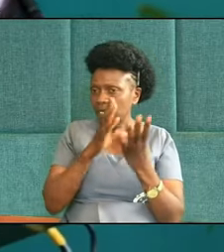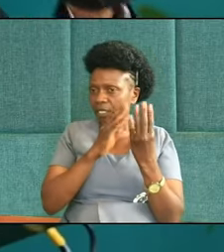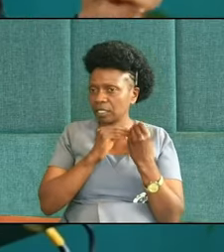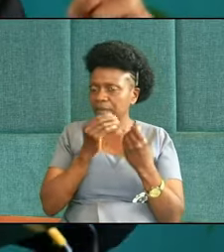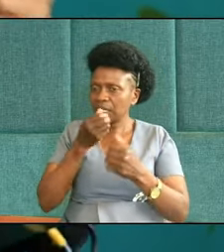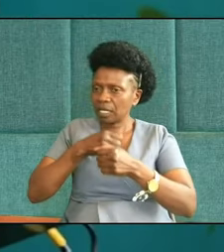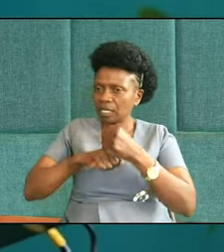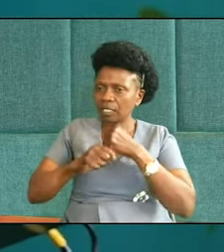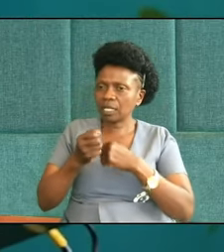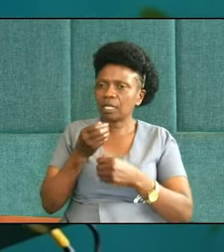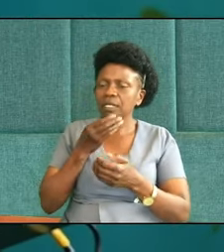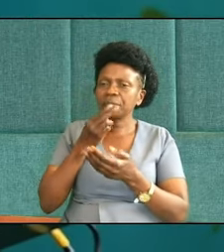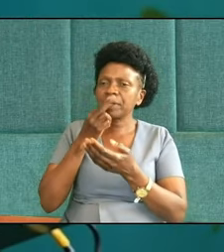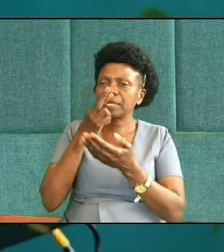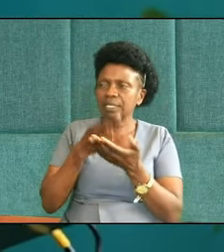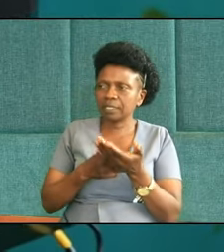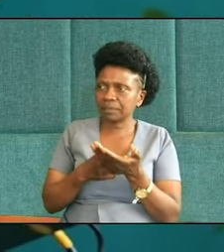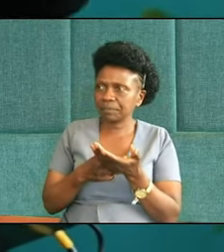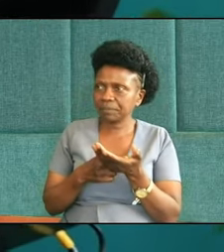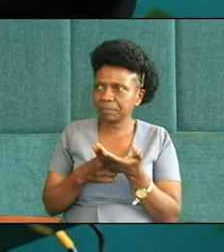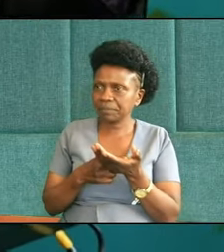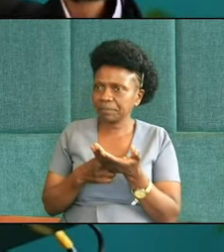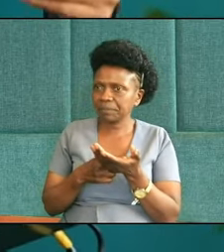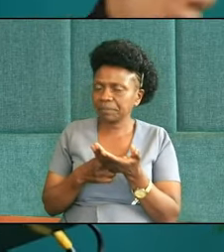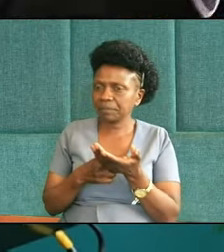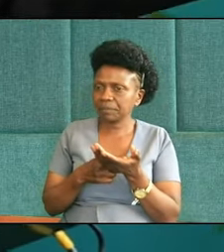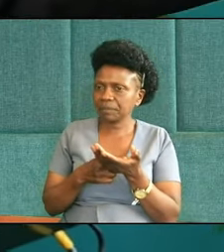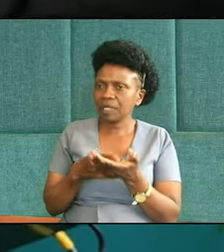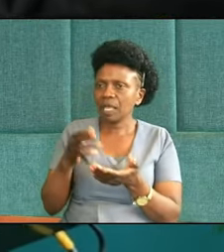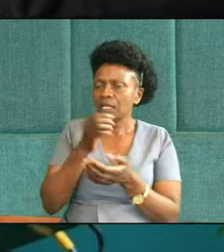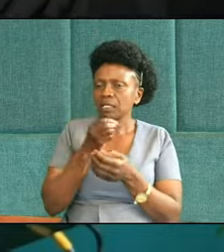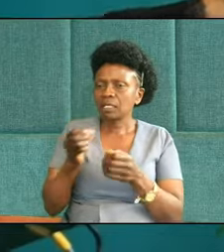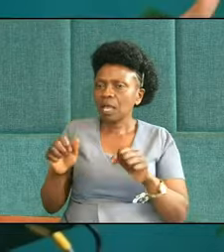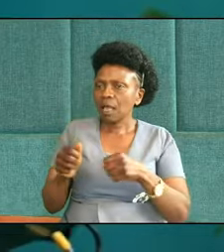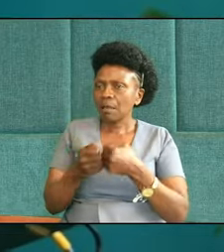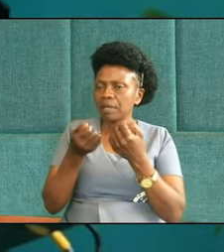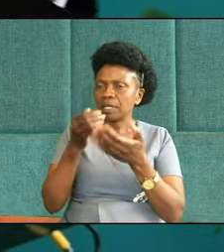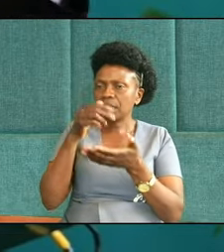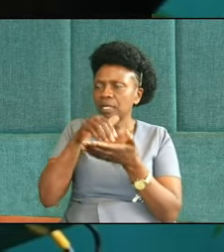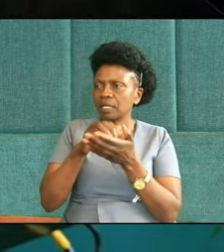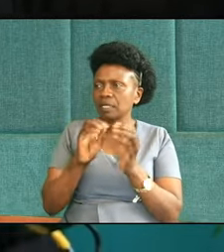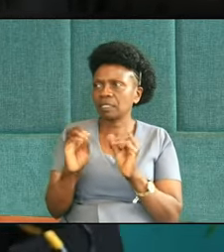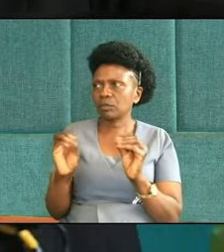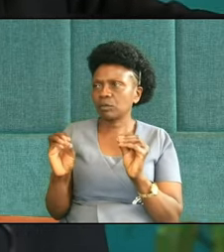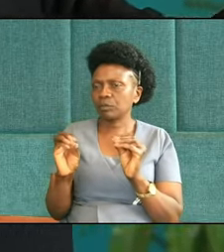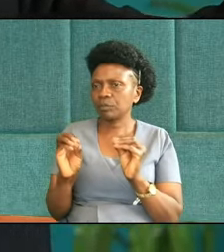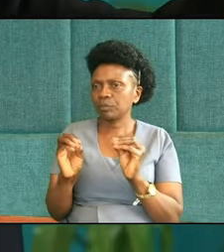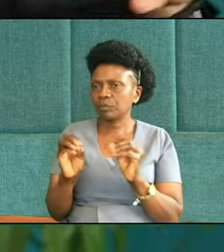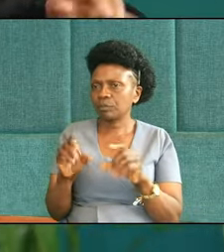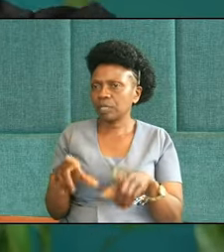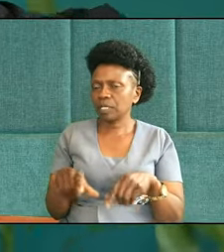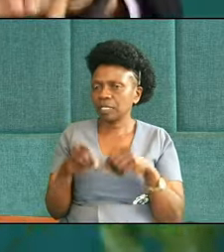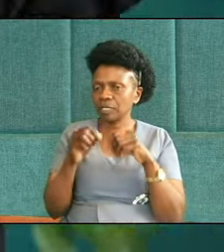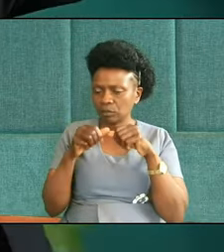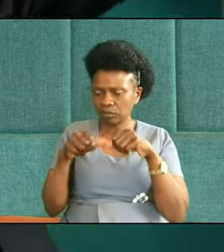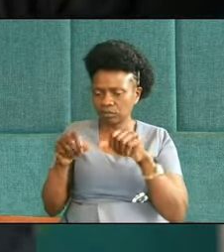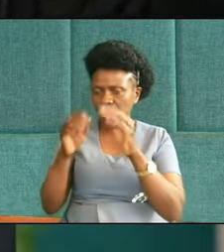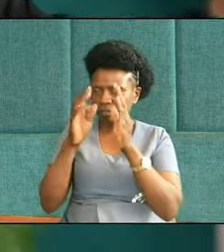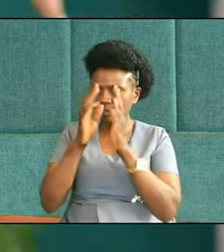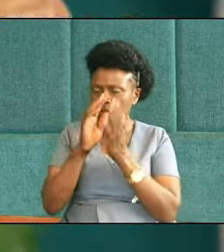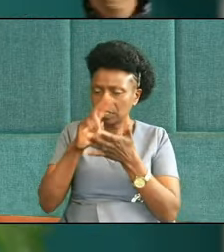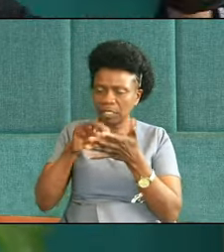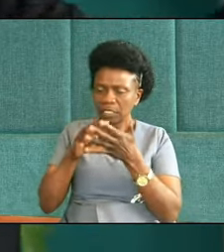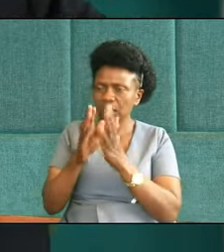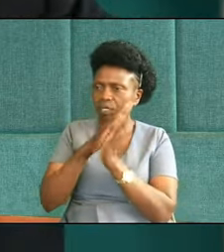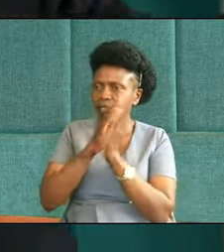hint of hope for a heart change, did it happen? What happened? Ah, let's pick up the story. After we cross